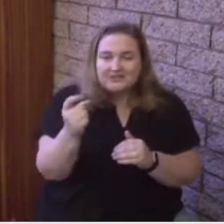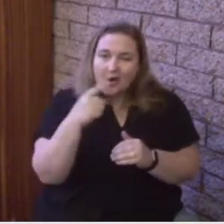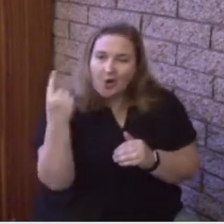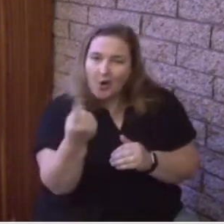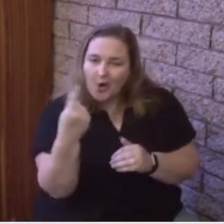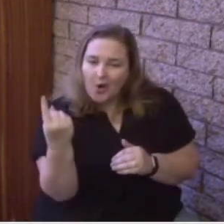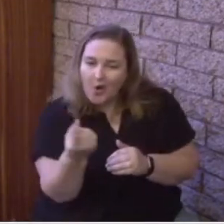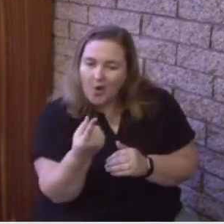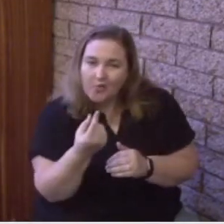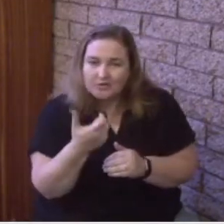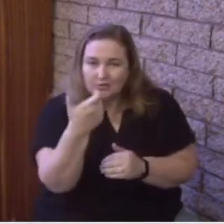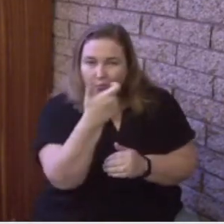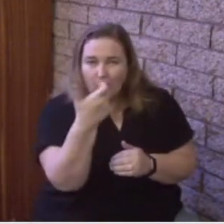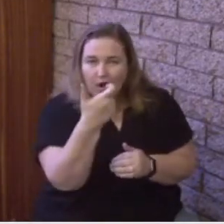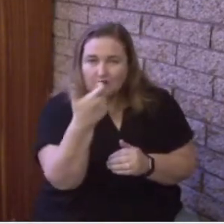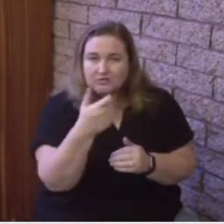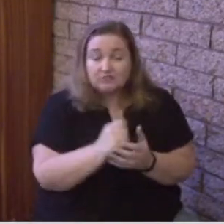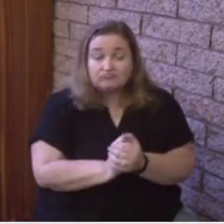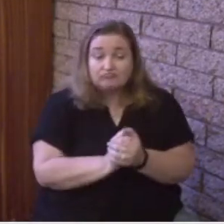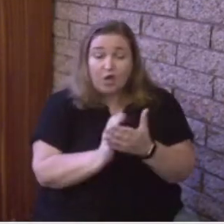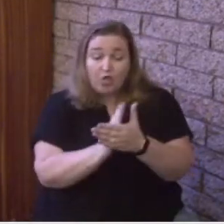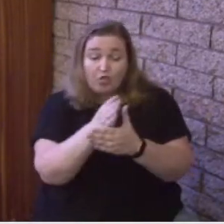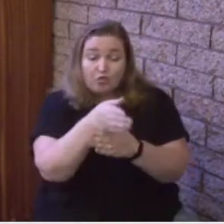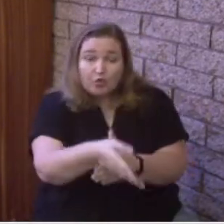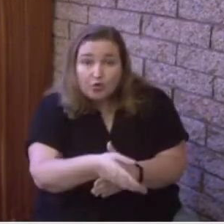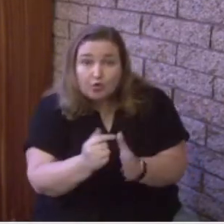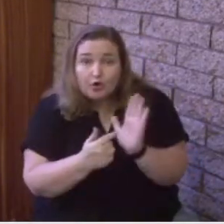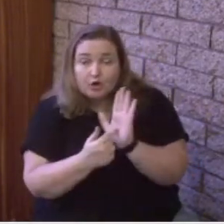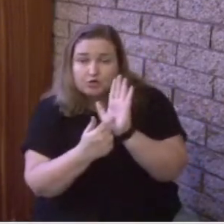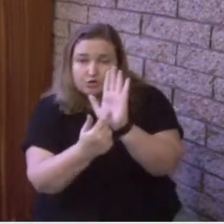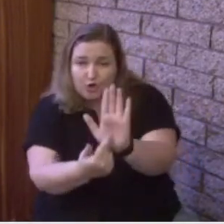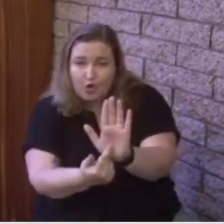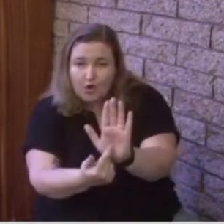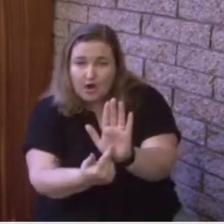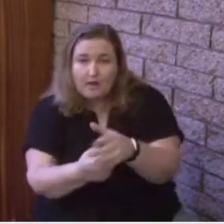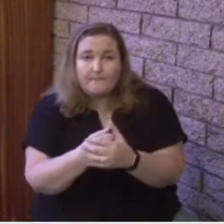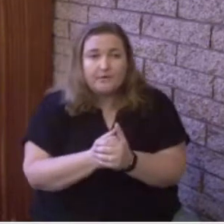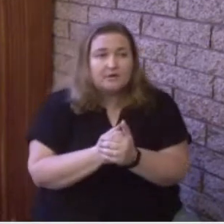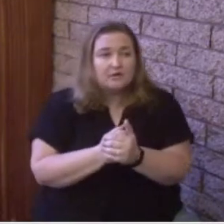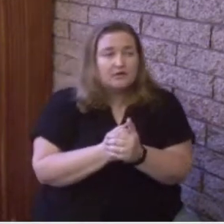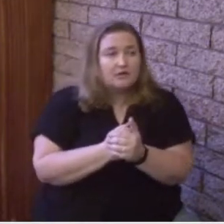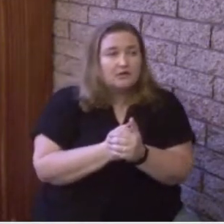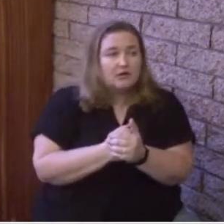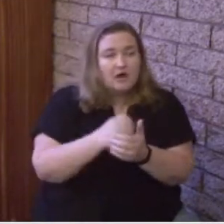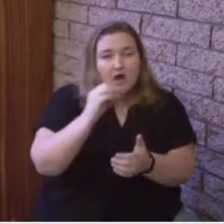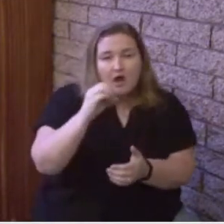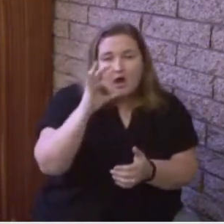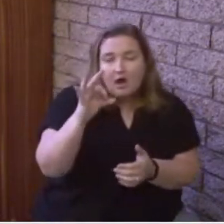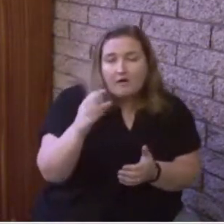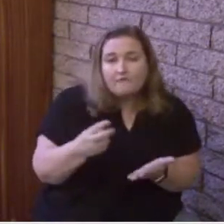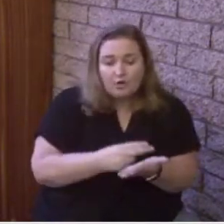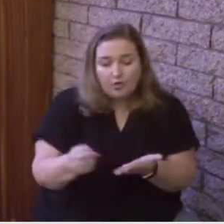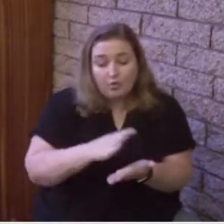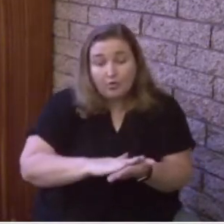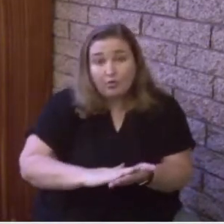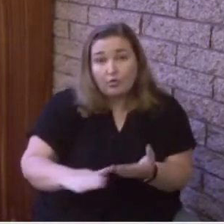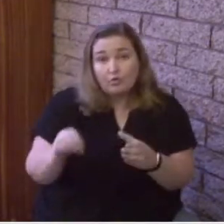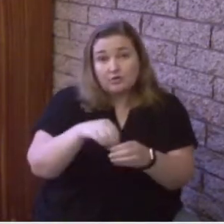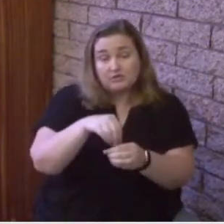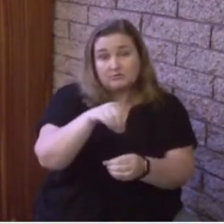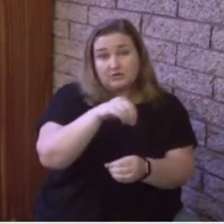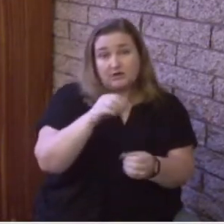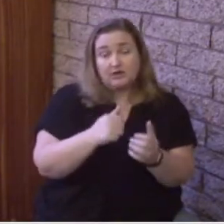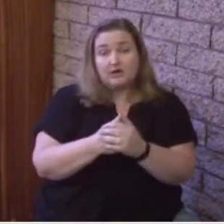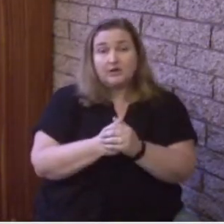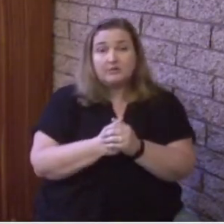the manifestation of the Holy Spirit. But Scripture is very important. Jesus very importantly teaches us, right here in